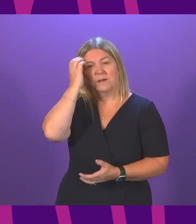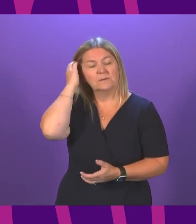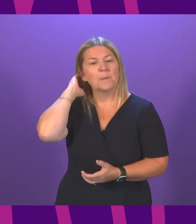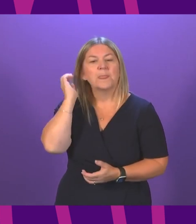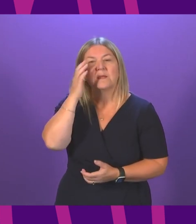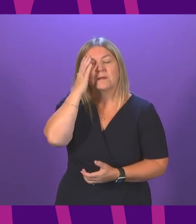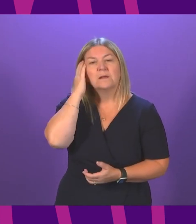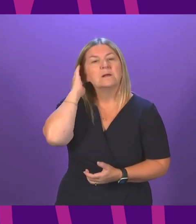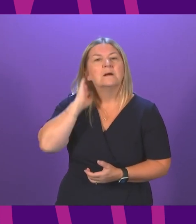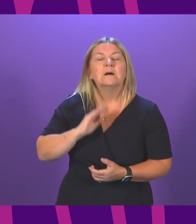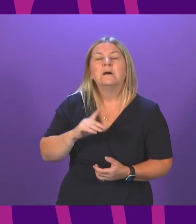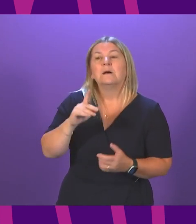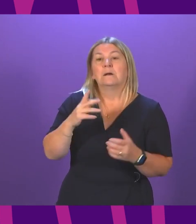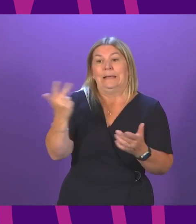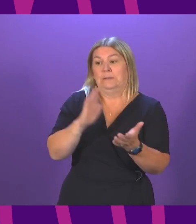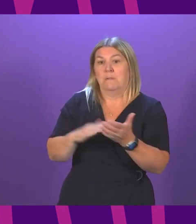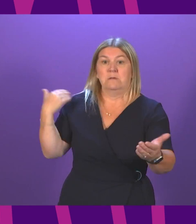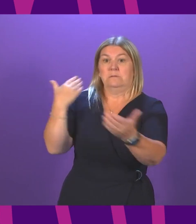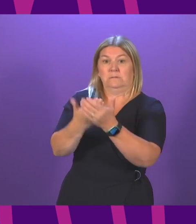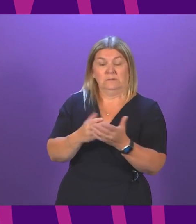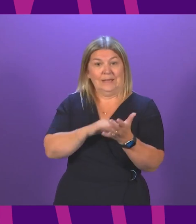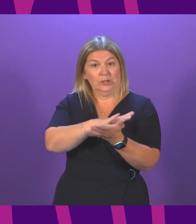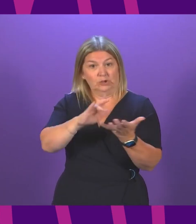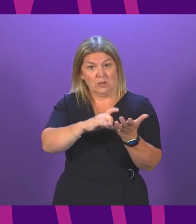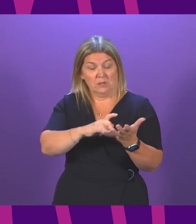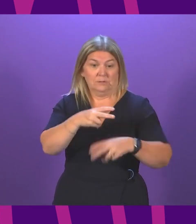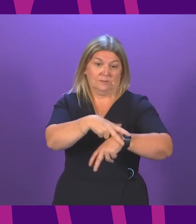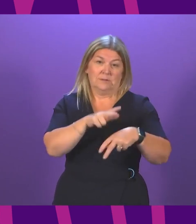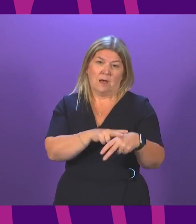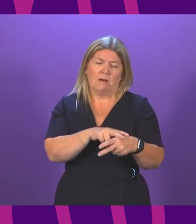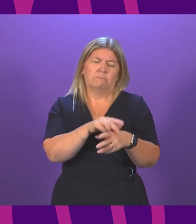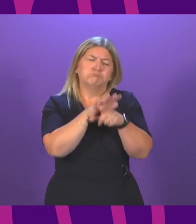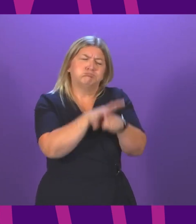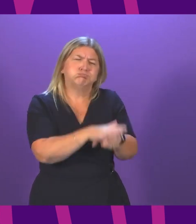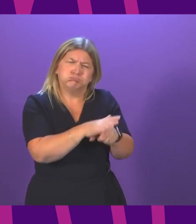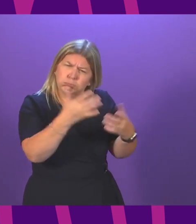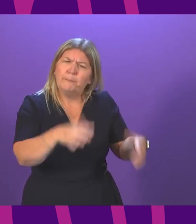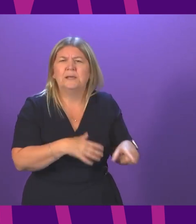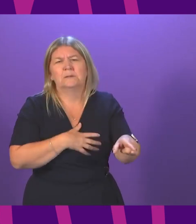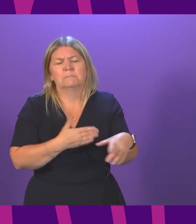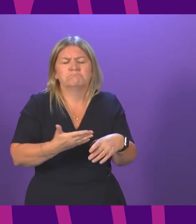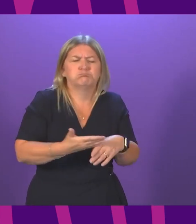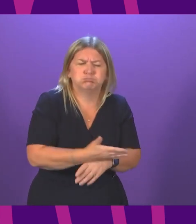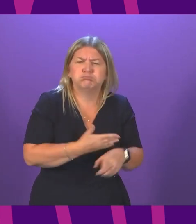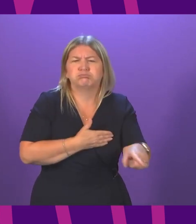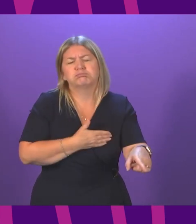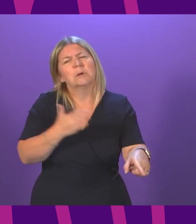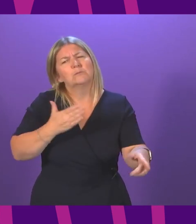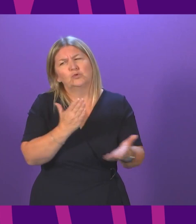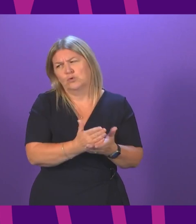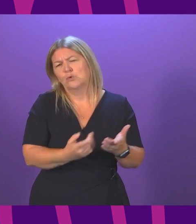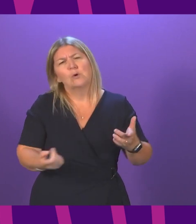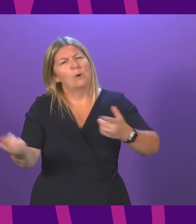Presenting officer, in the past 18 months, our NHS staff have performed remarkably under pressure. I know everyone in this chamber agrees.